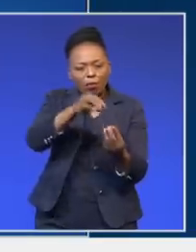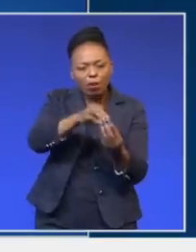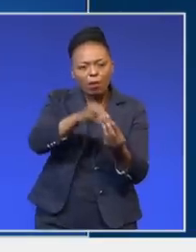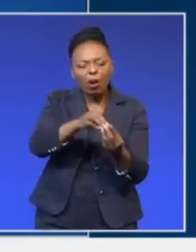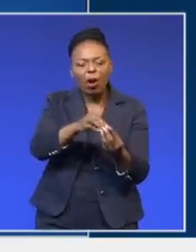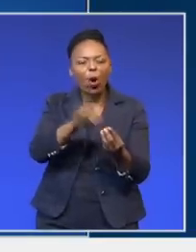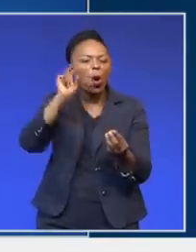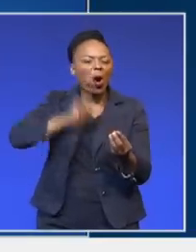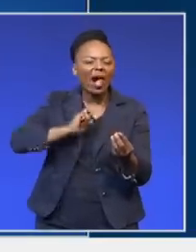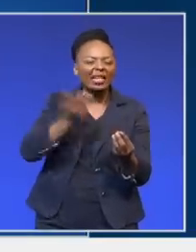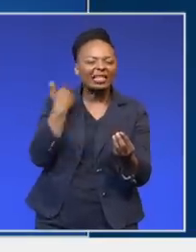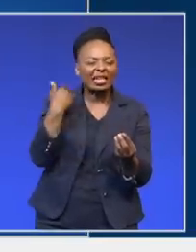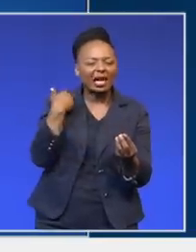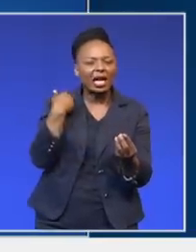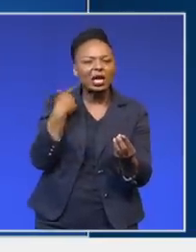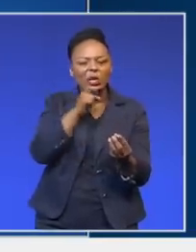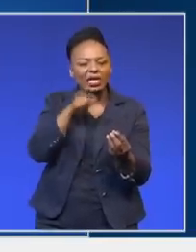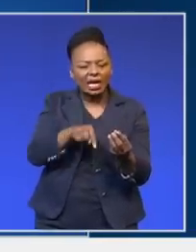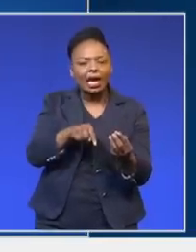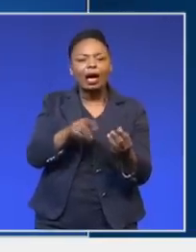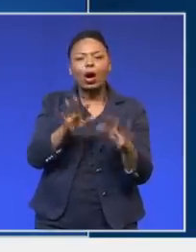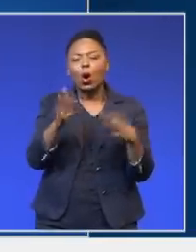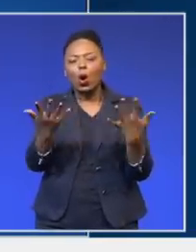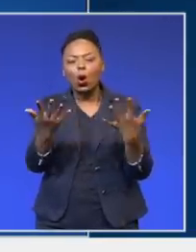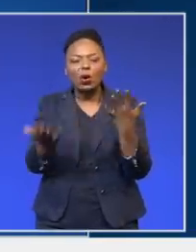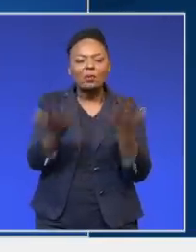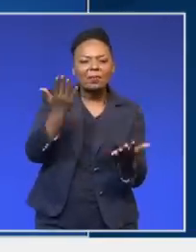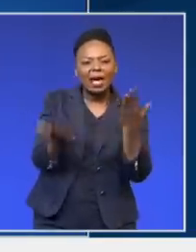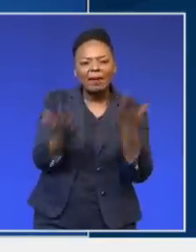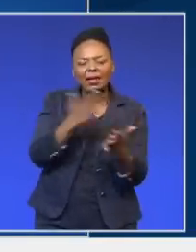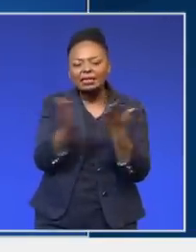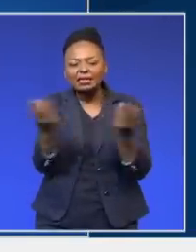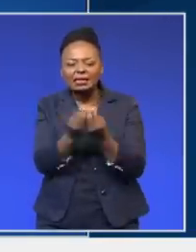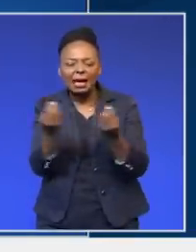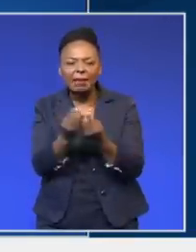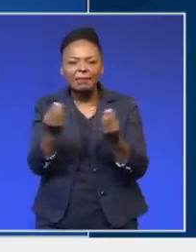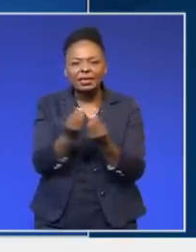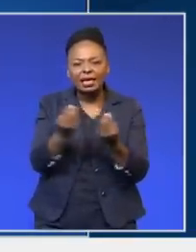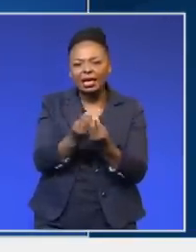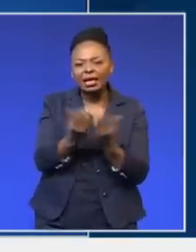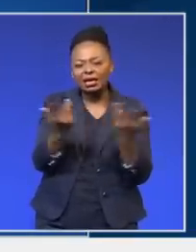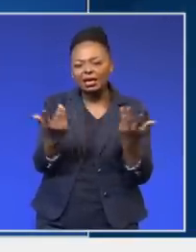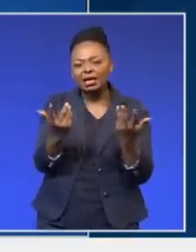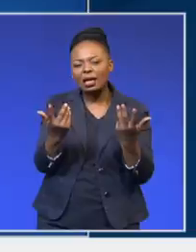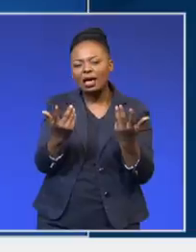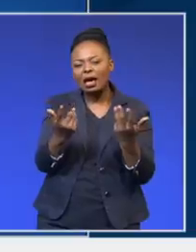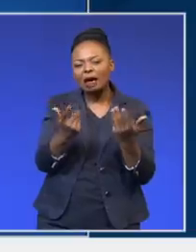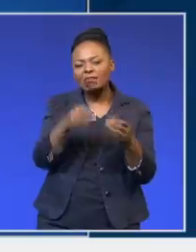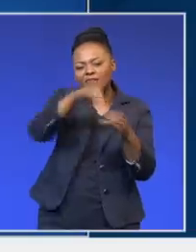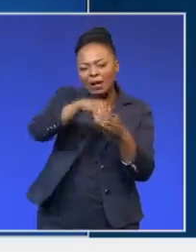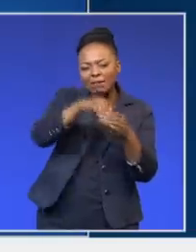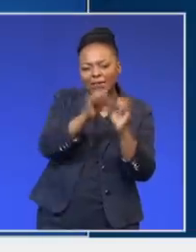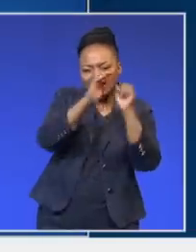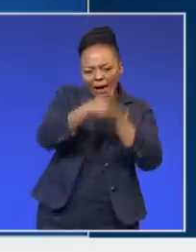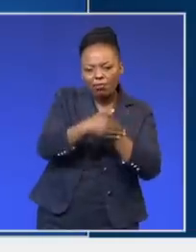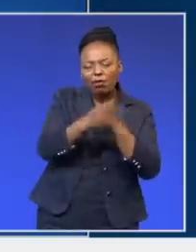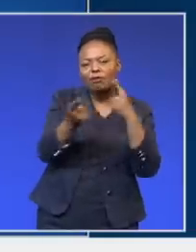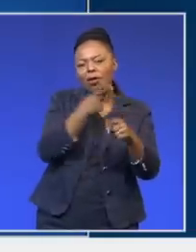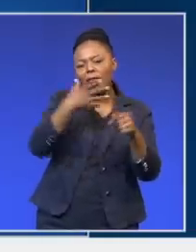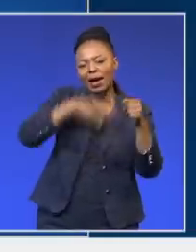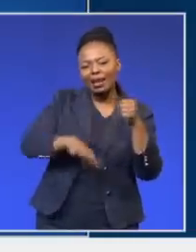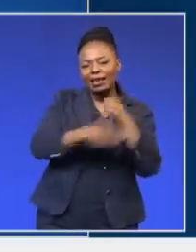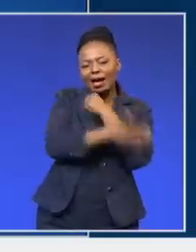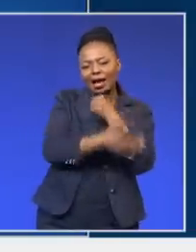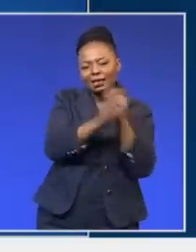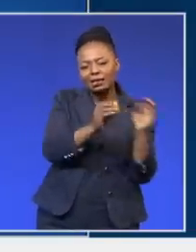stuff like that. It can even be something that is covertly coming from another country and being loaded here onto the vessel.